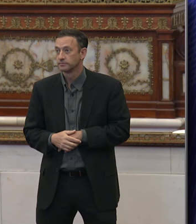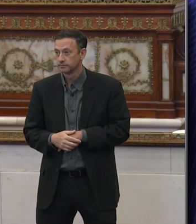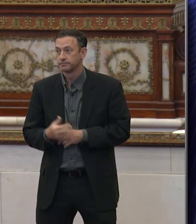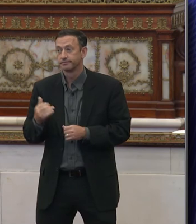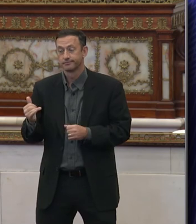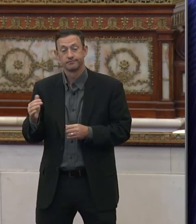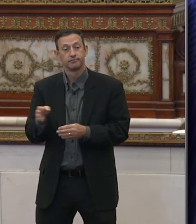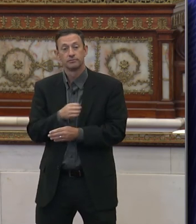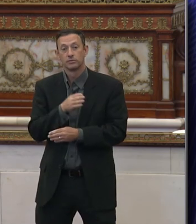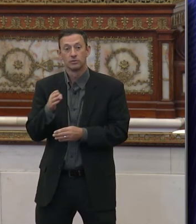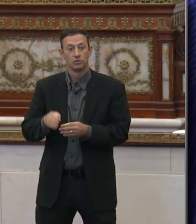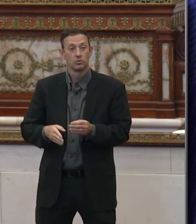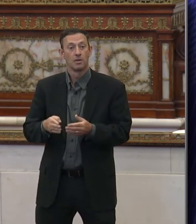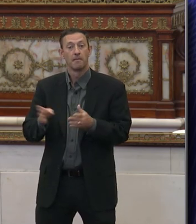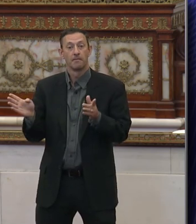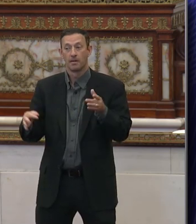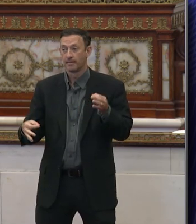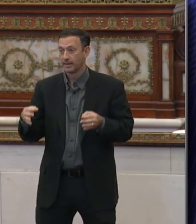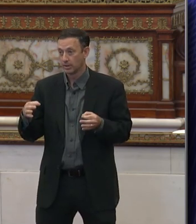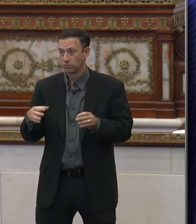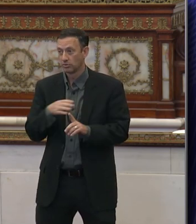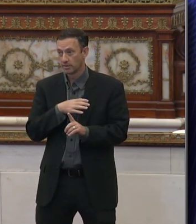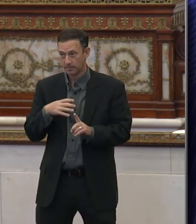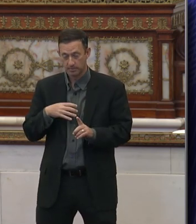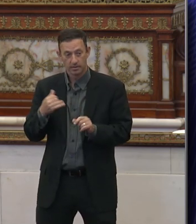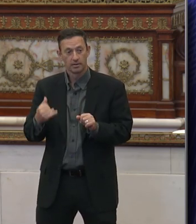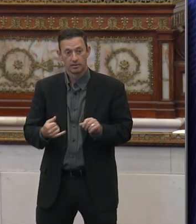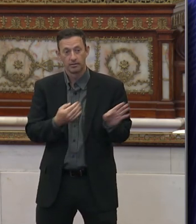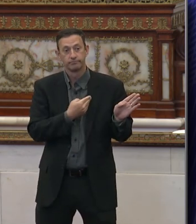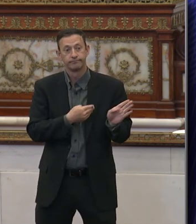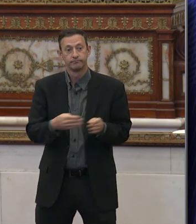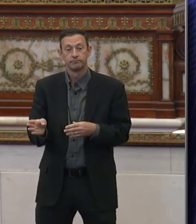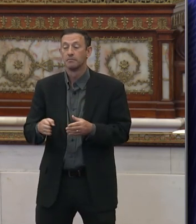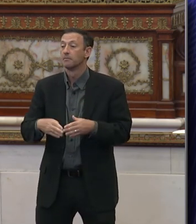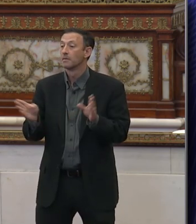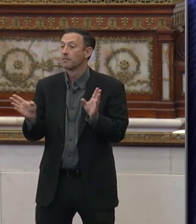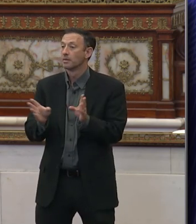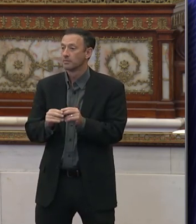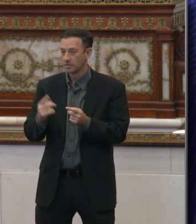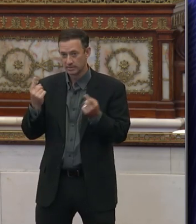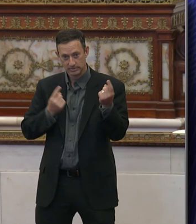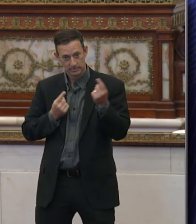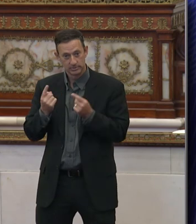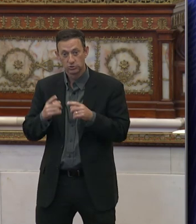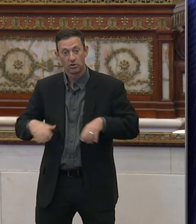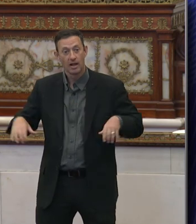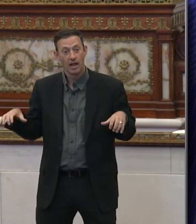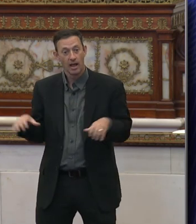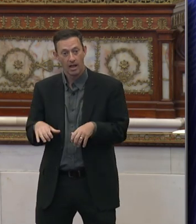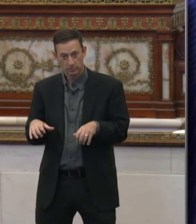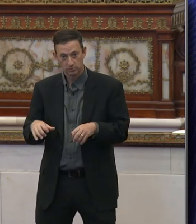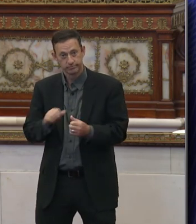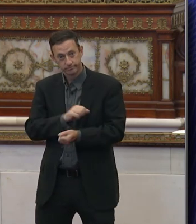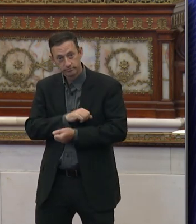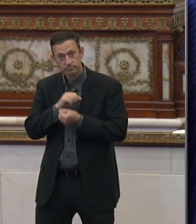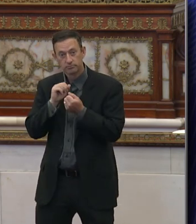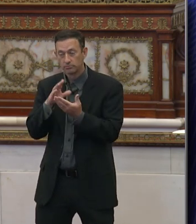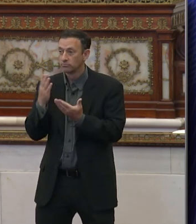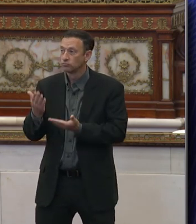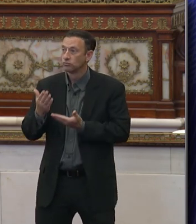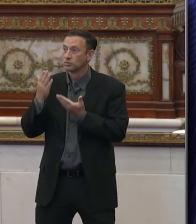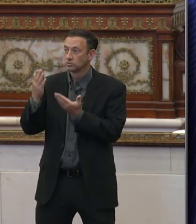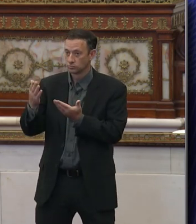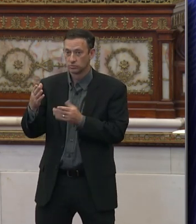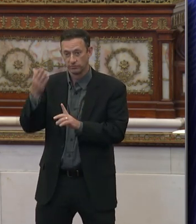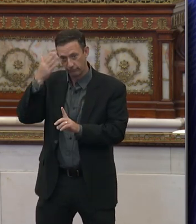now concludes the public hearing of the committee. We will now go into a public meeting to consider the action to be taken on the resolution before this committee